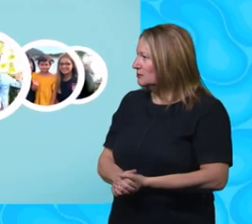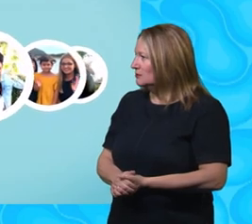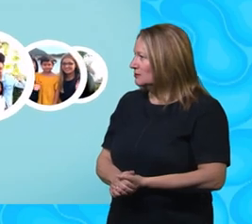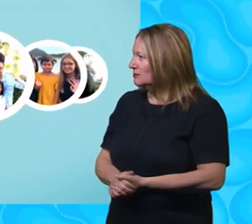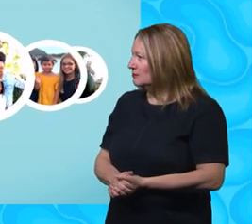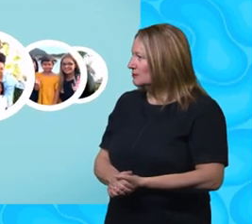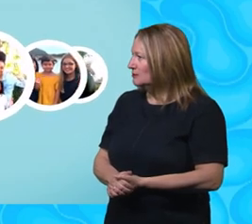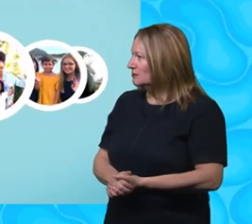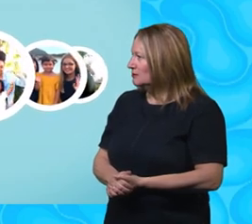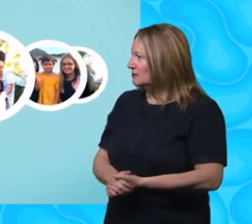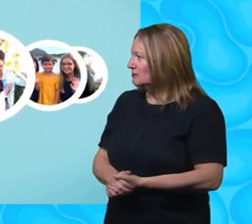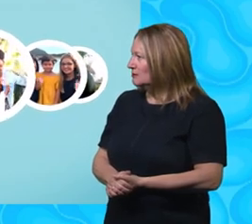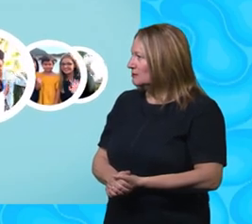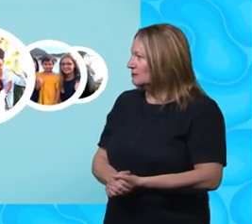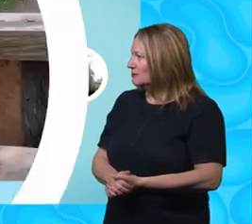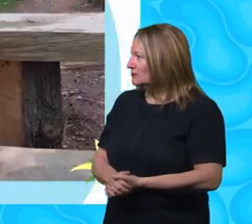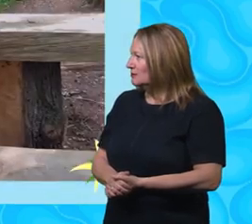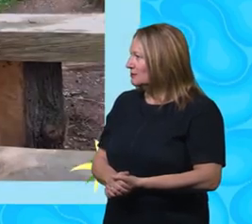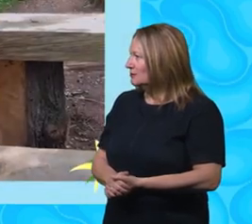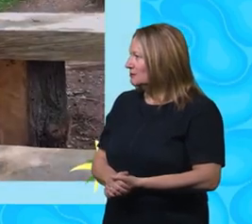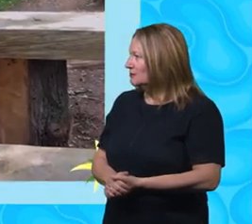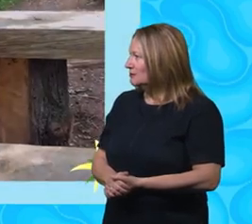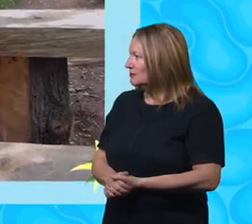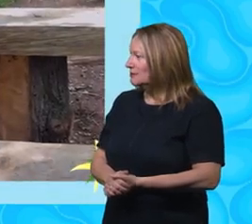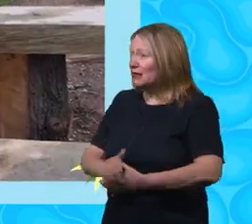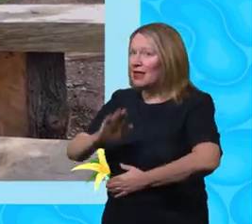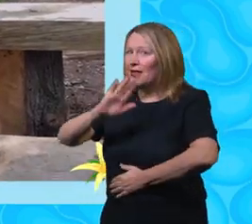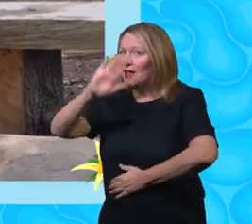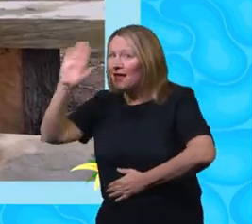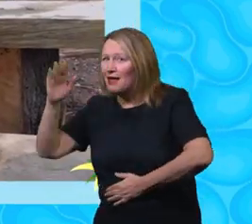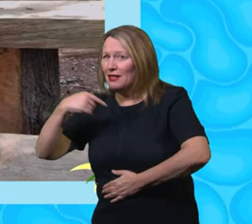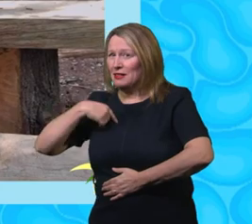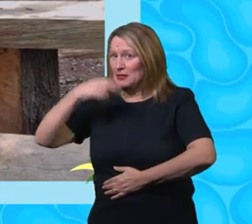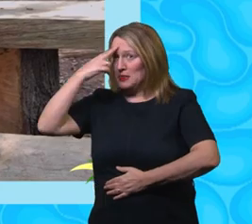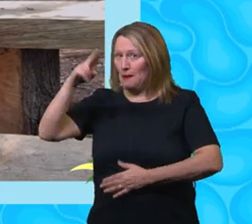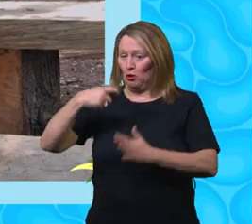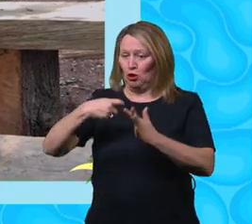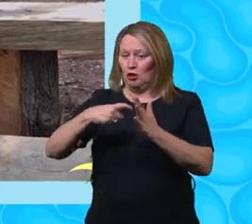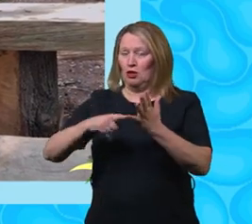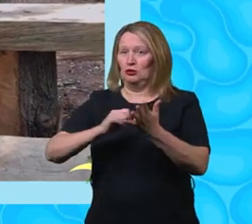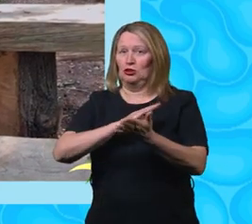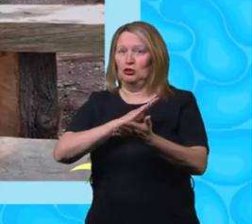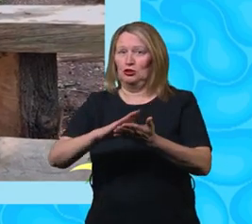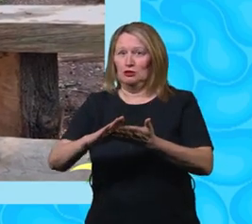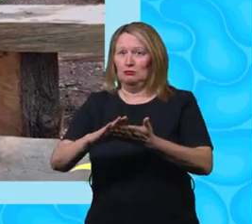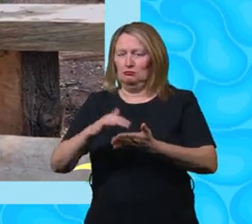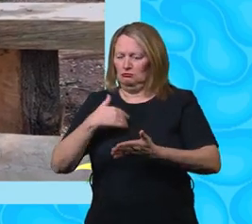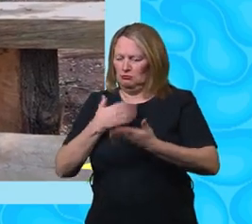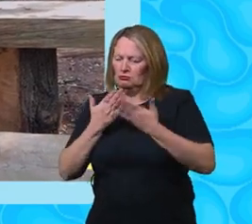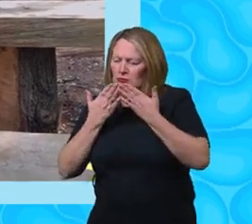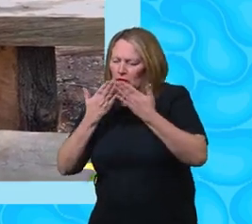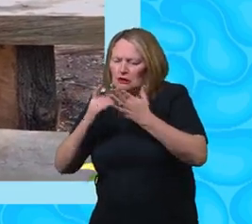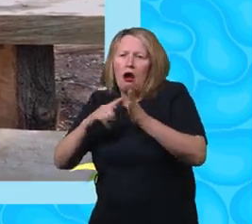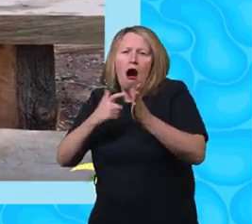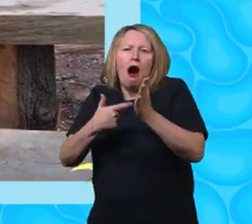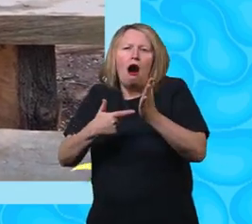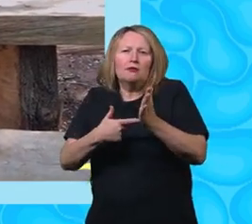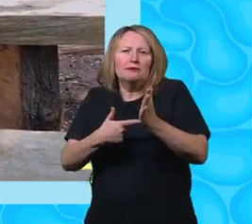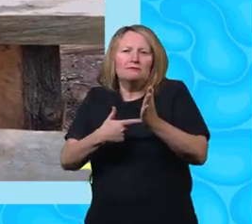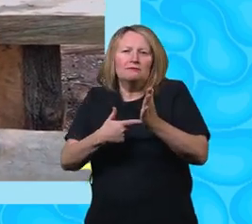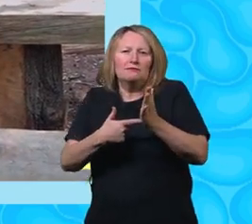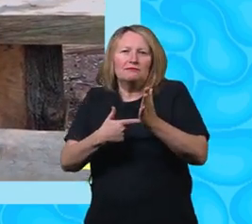It's Cush. Hi, my name is Cush. And I'm Australian